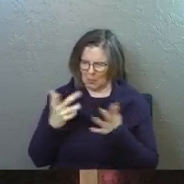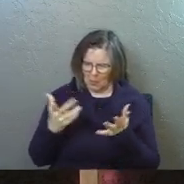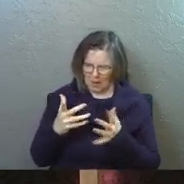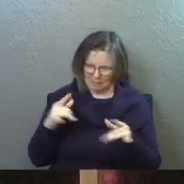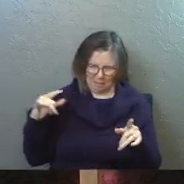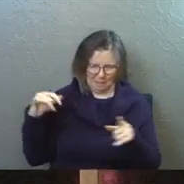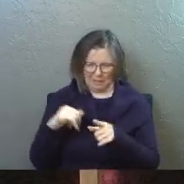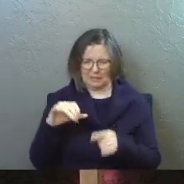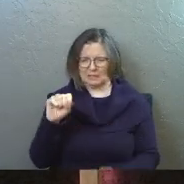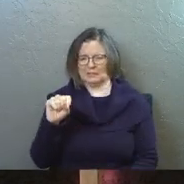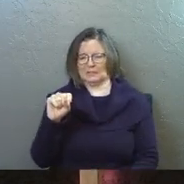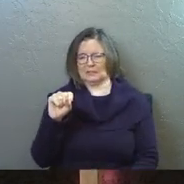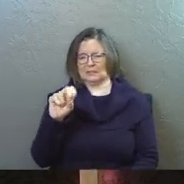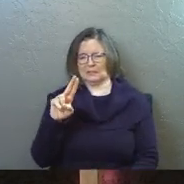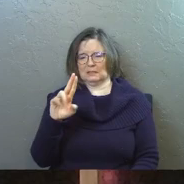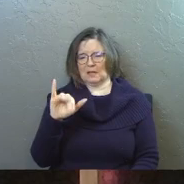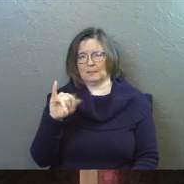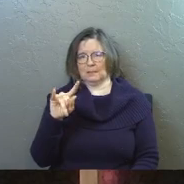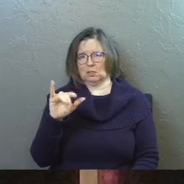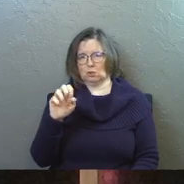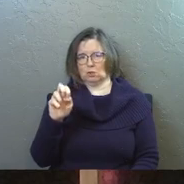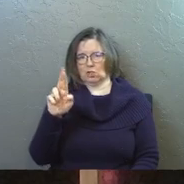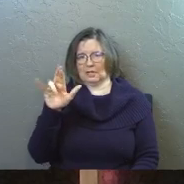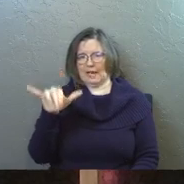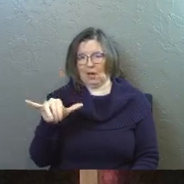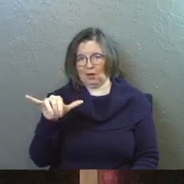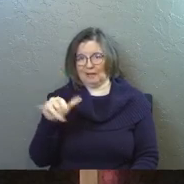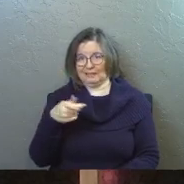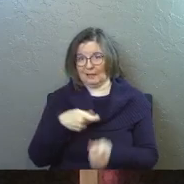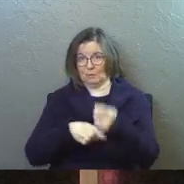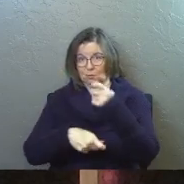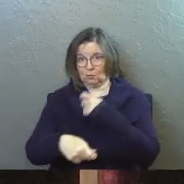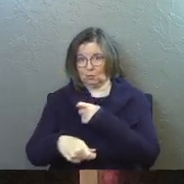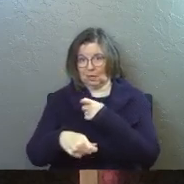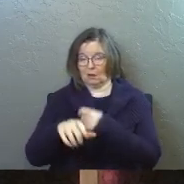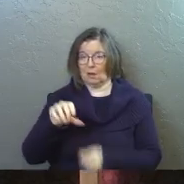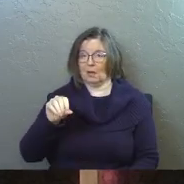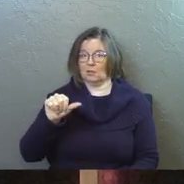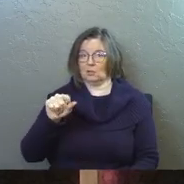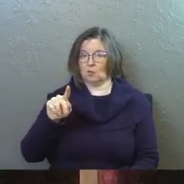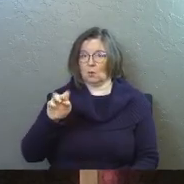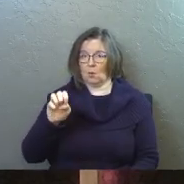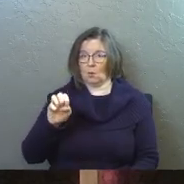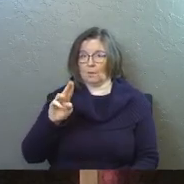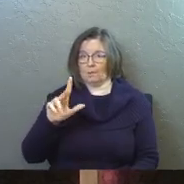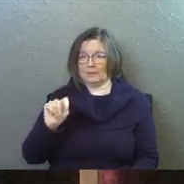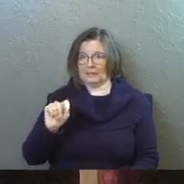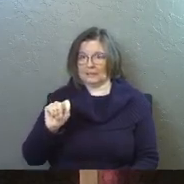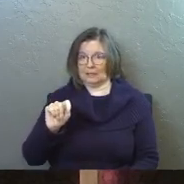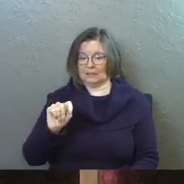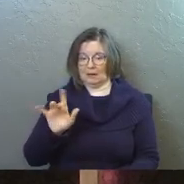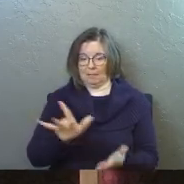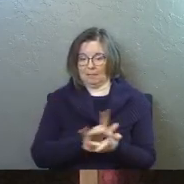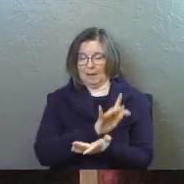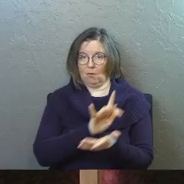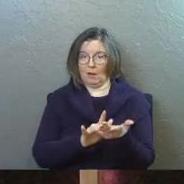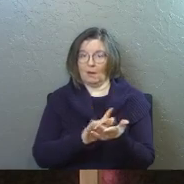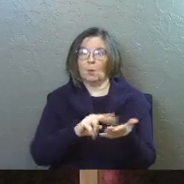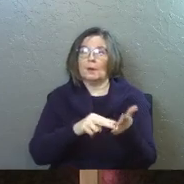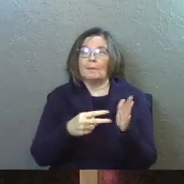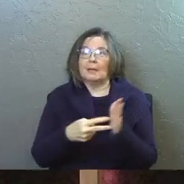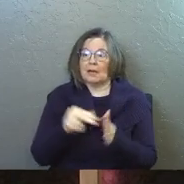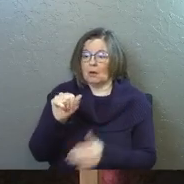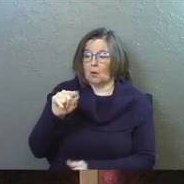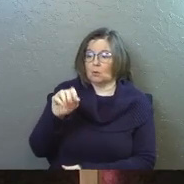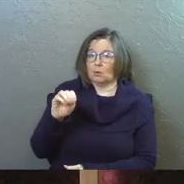substitutionary atonement. So here's the idea. So atonement is someone has to pay. There's a